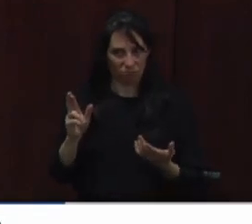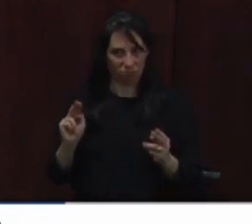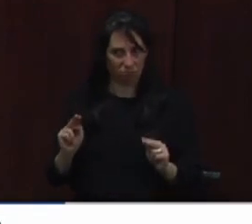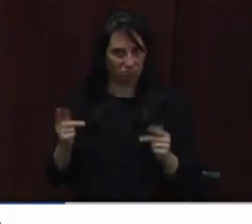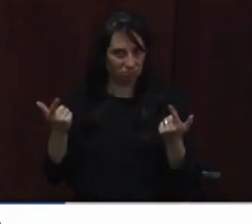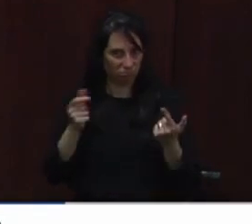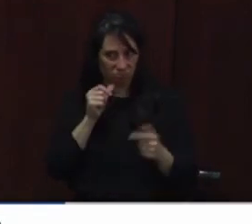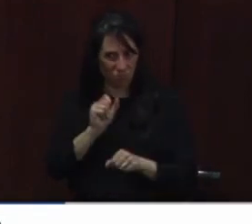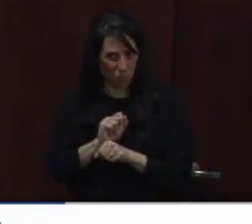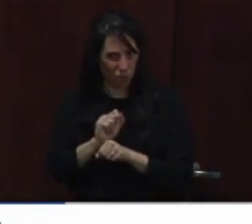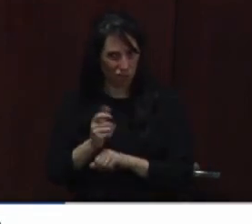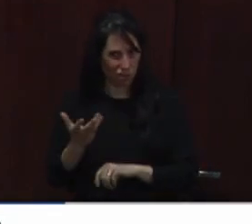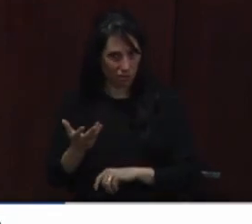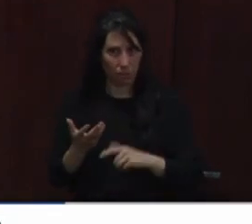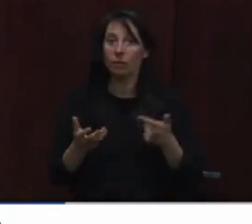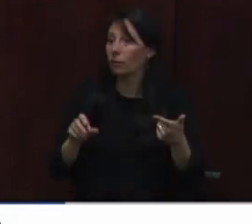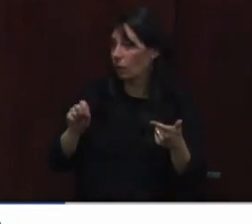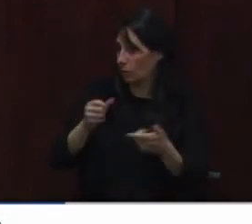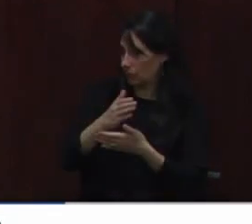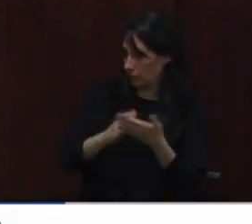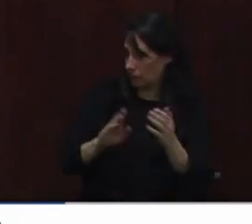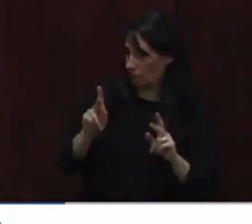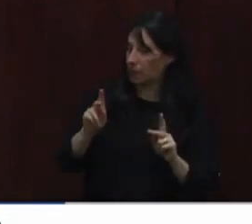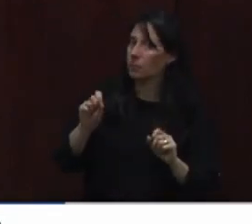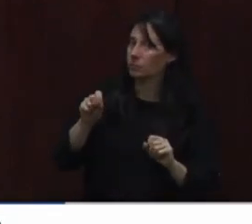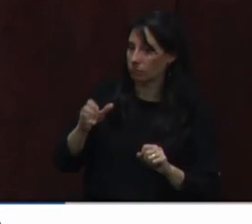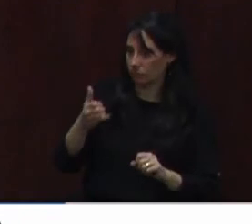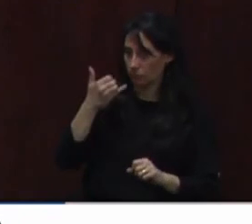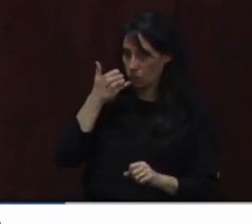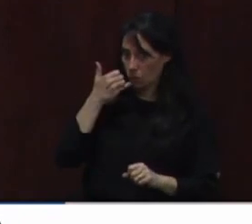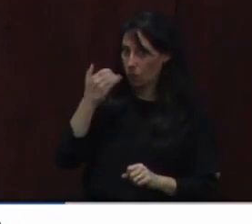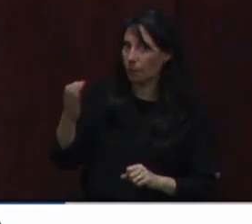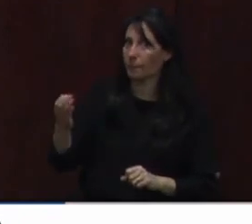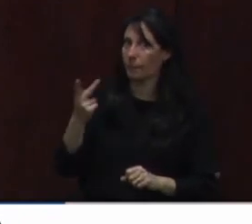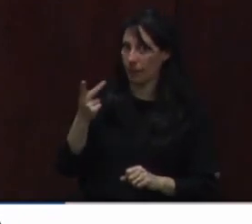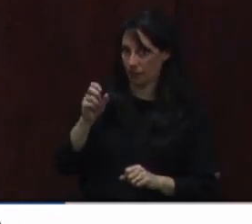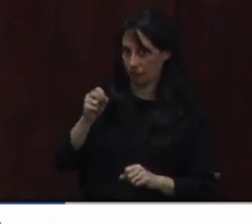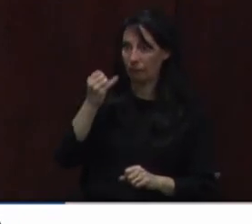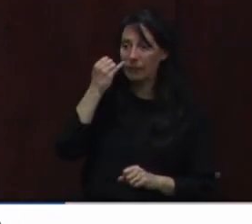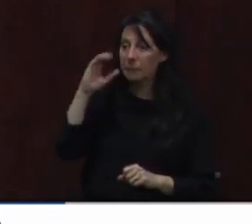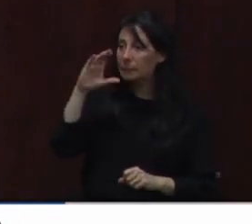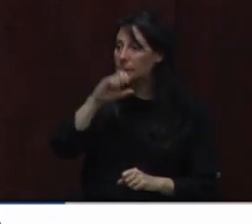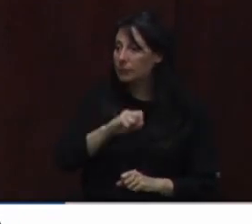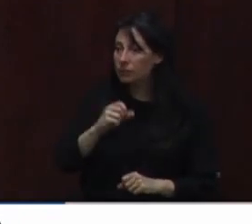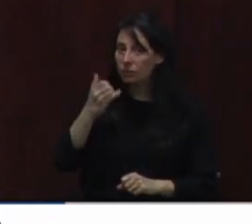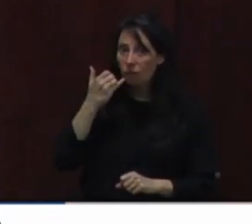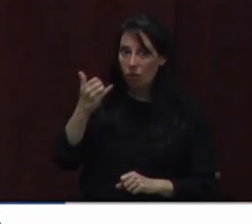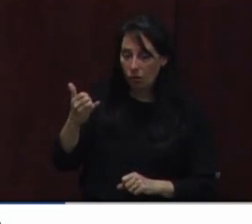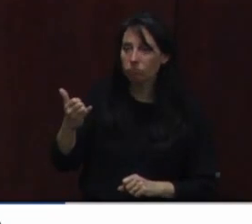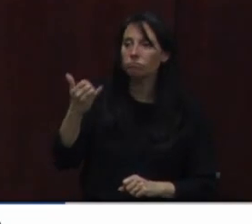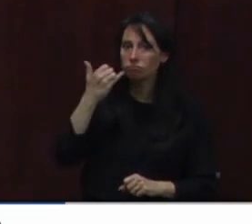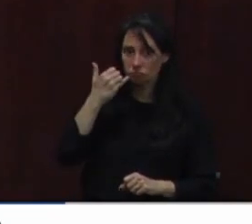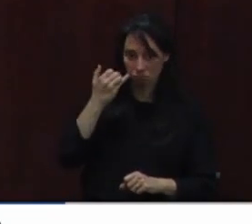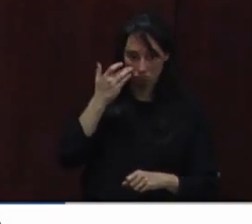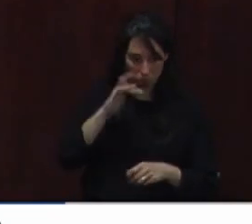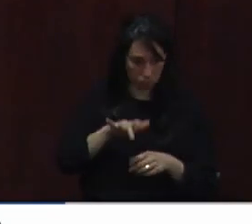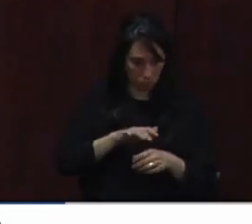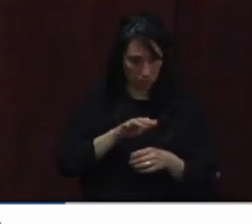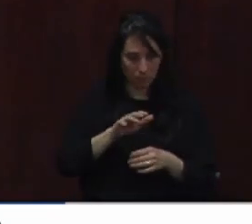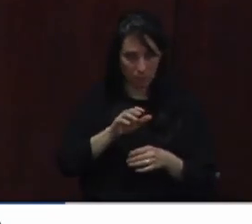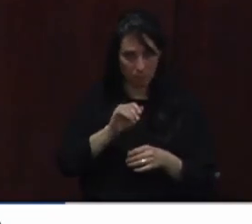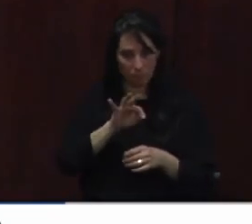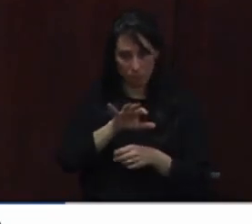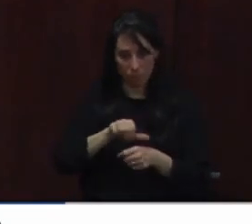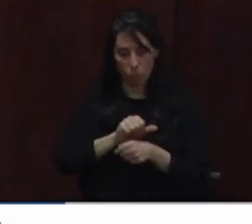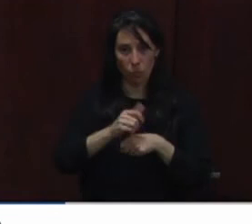So we've had some folks call back and if the appointments are still available, then we've been